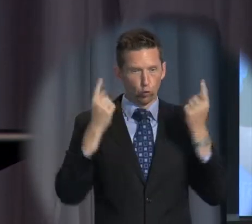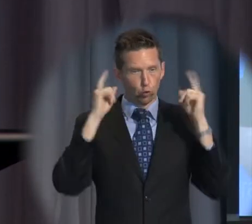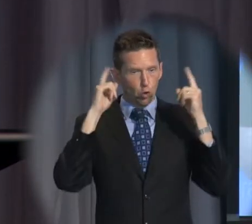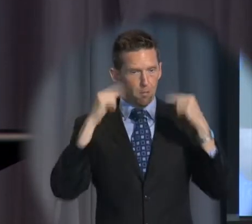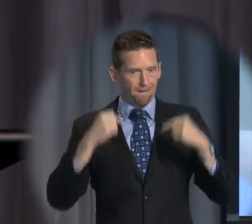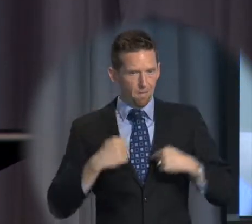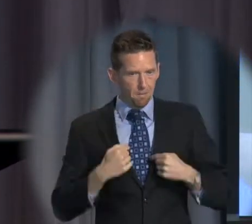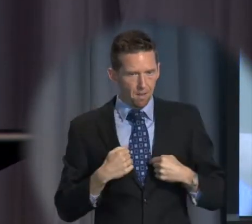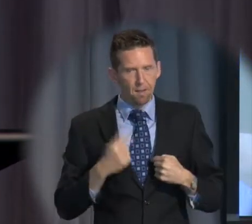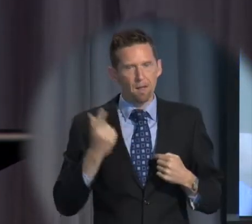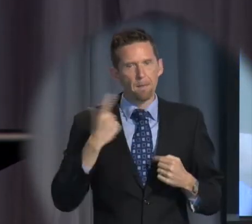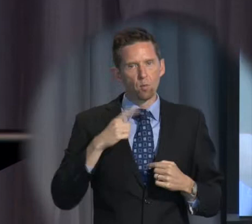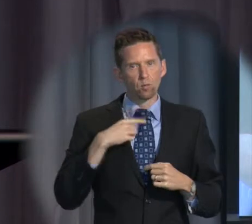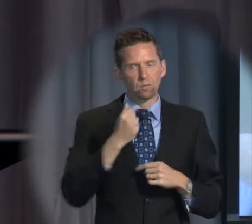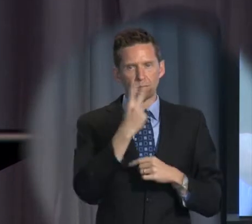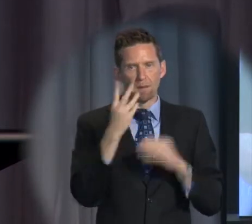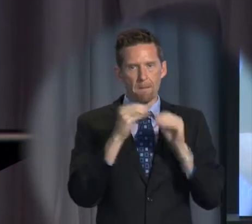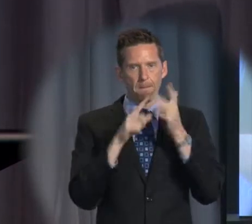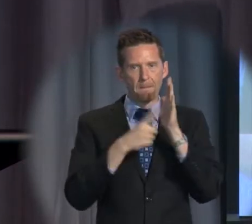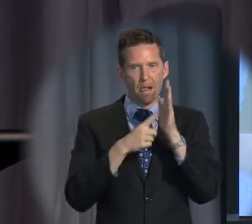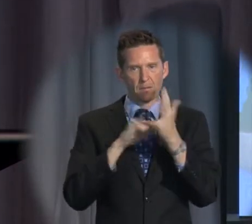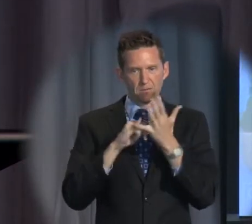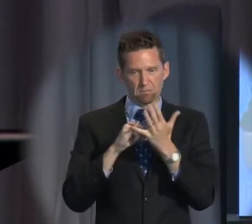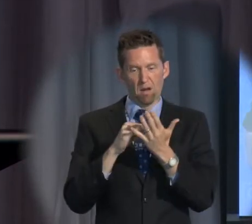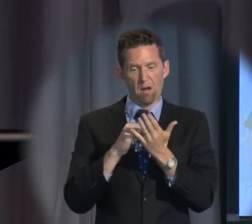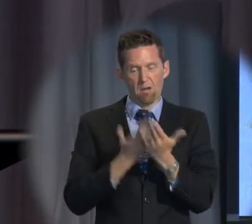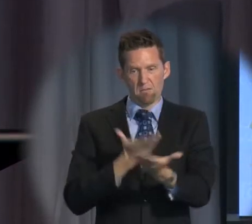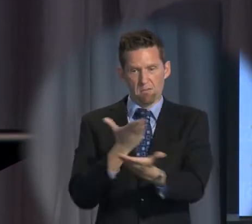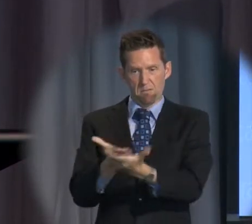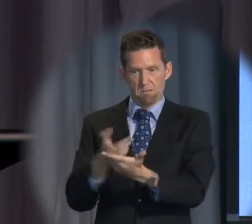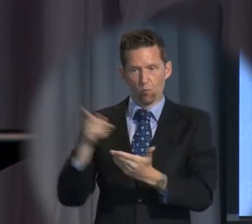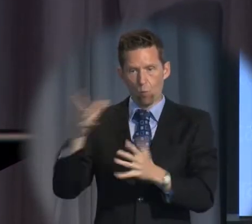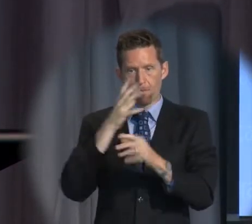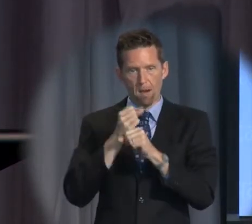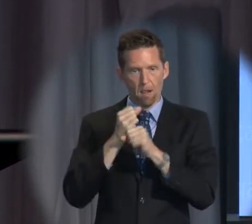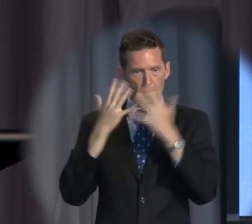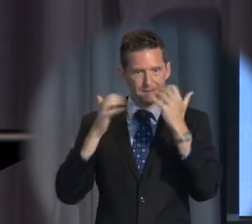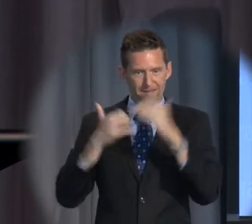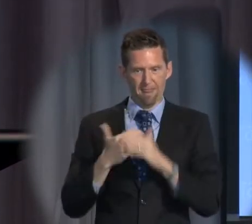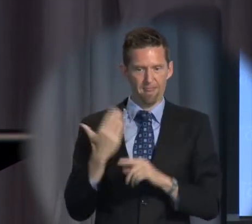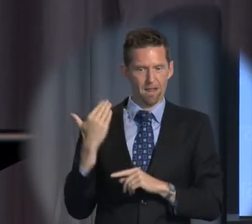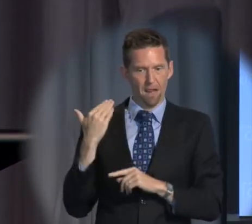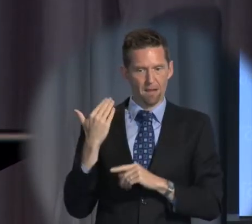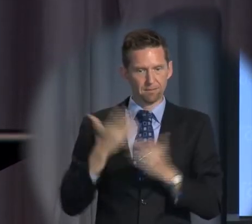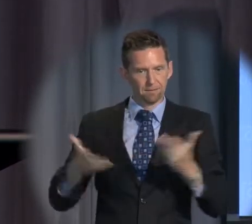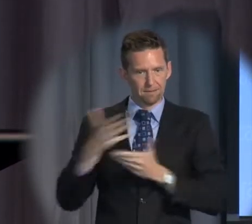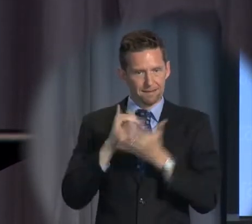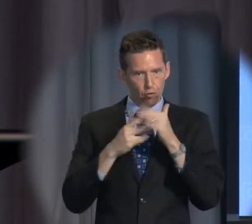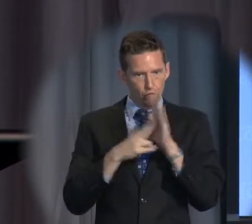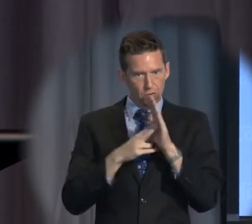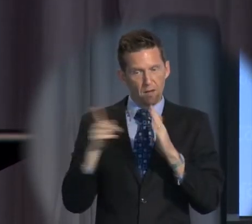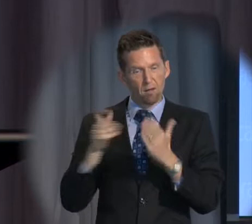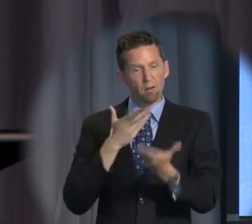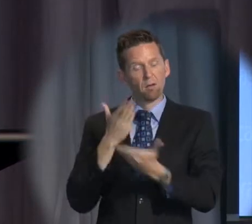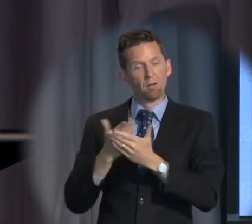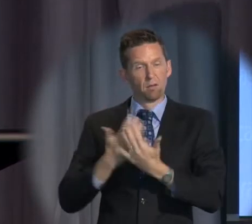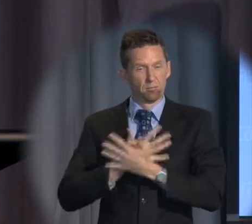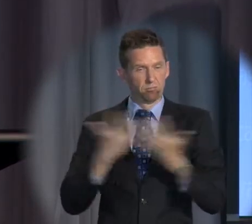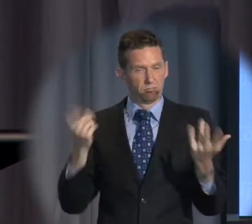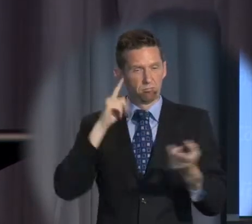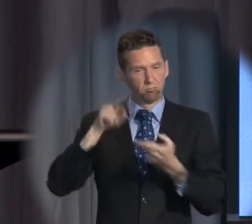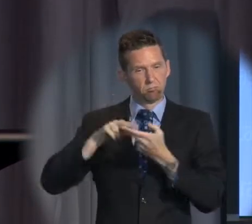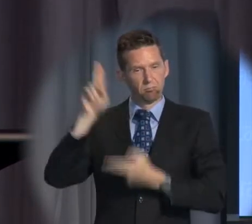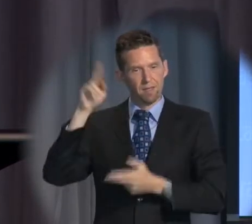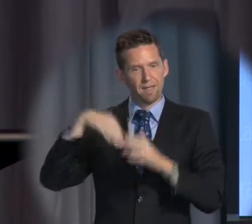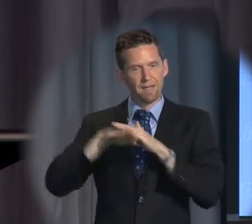that several bills have recently been introduced to Parliament in this last session, that proposed an unprecedented increase in